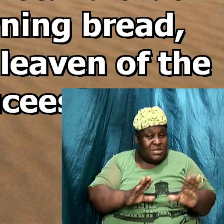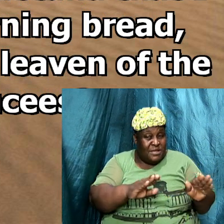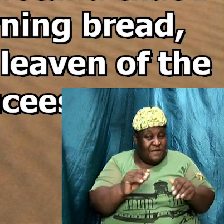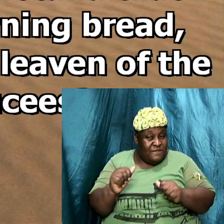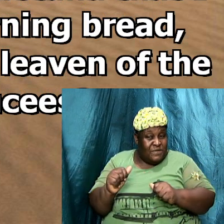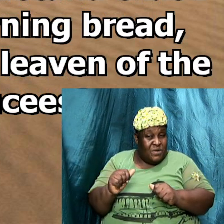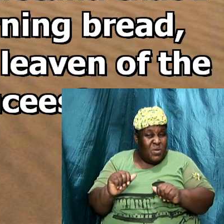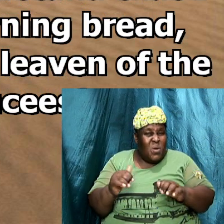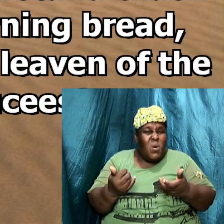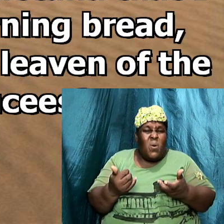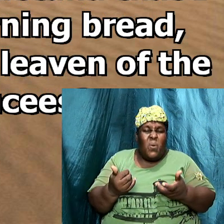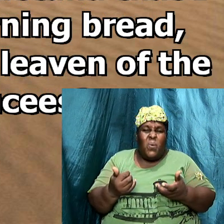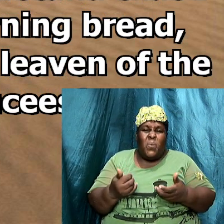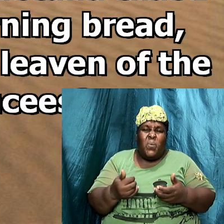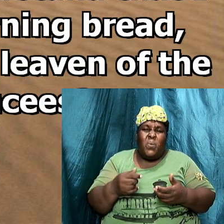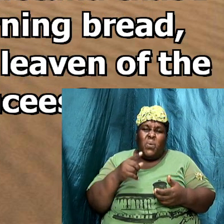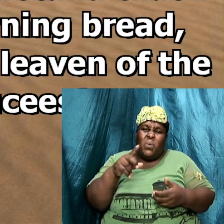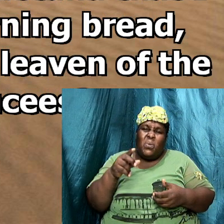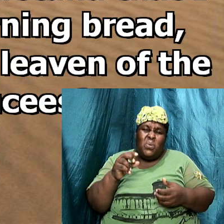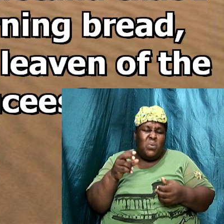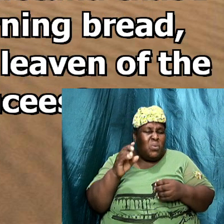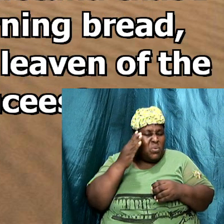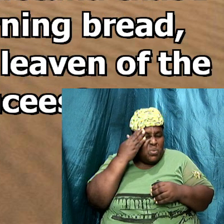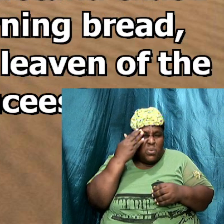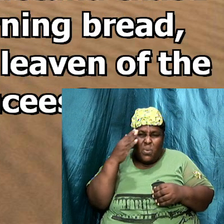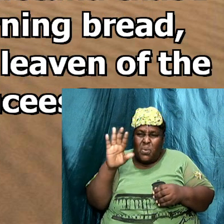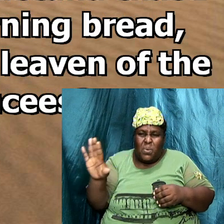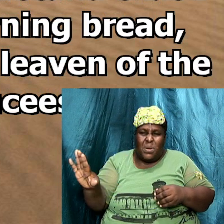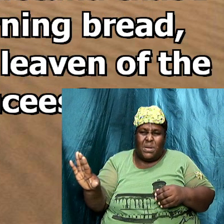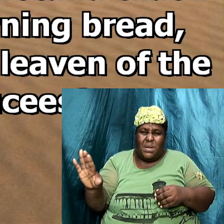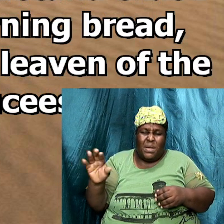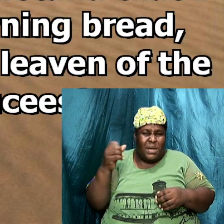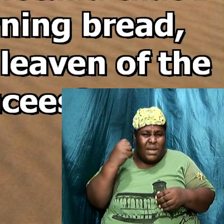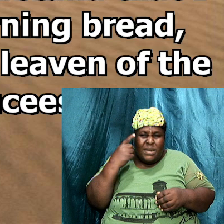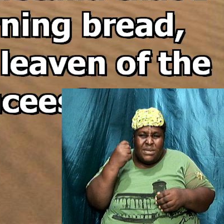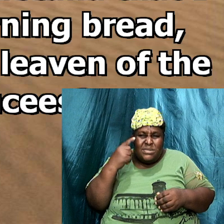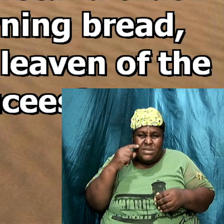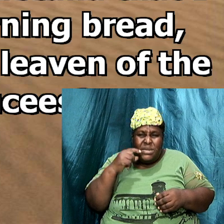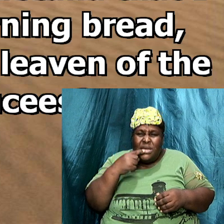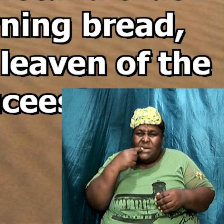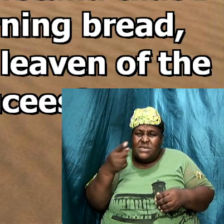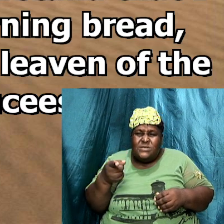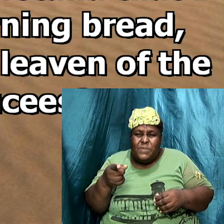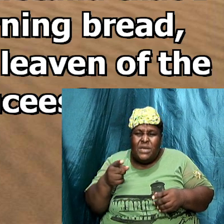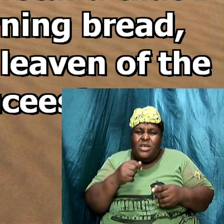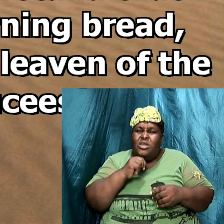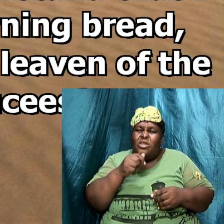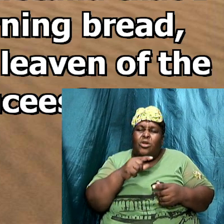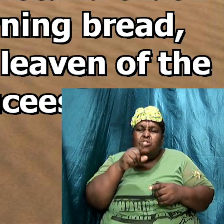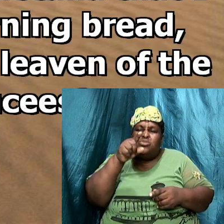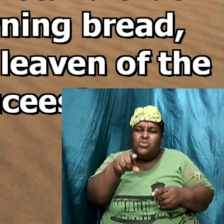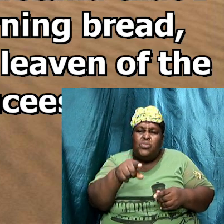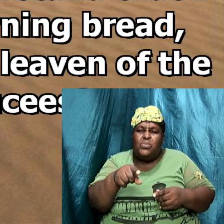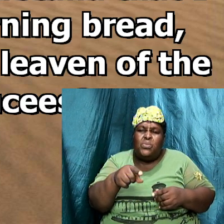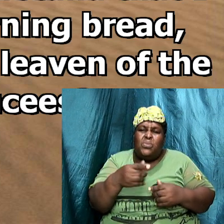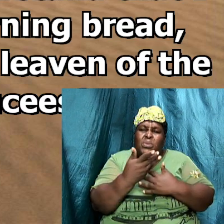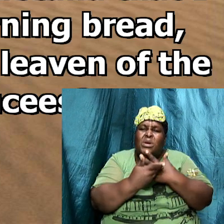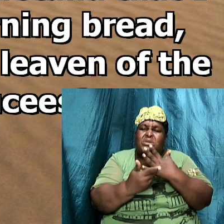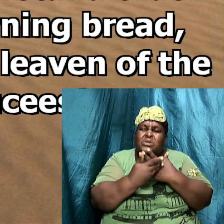how is it that he do not understand that I speak it not to you concerning bread